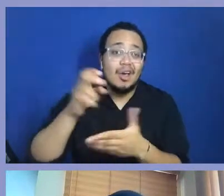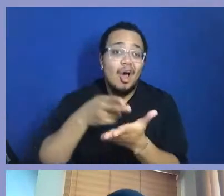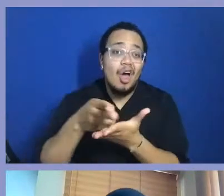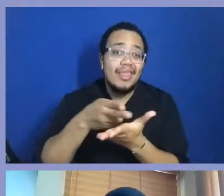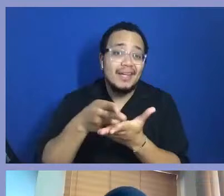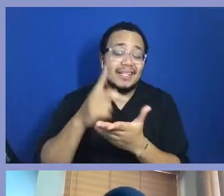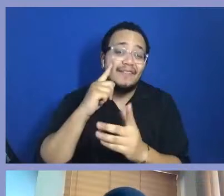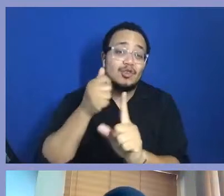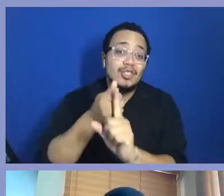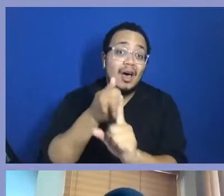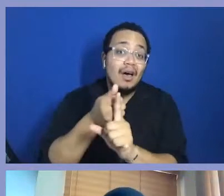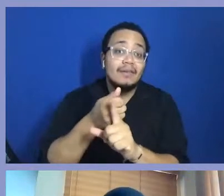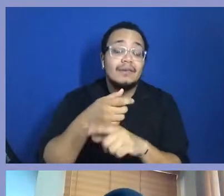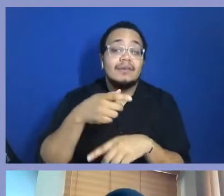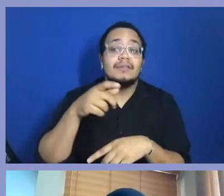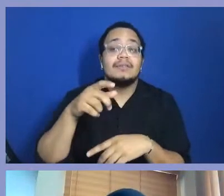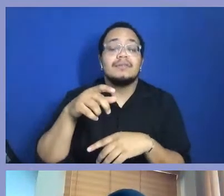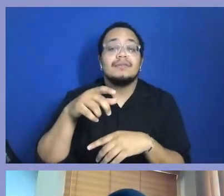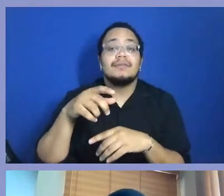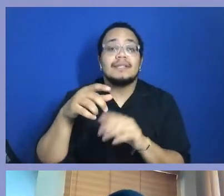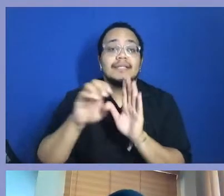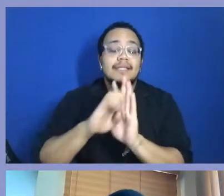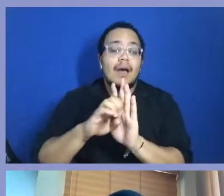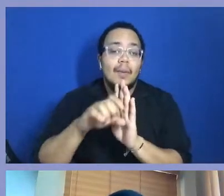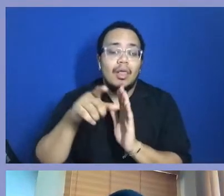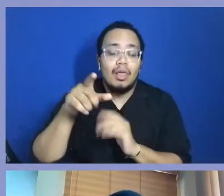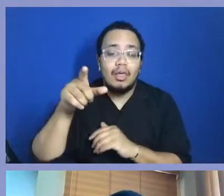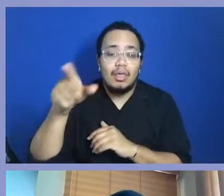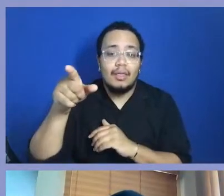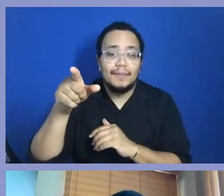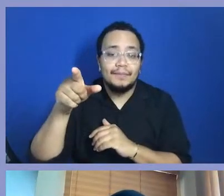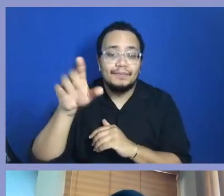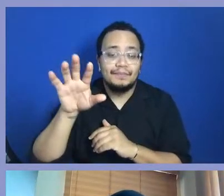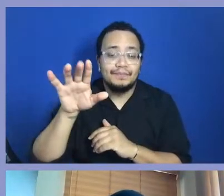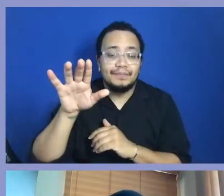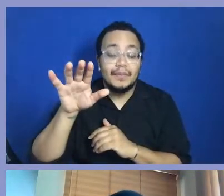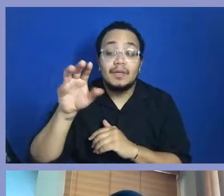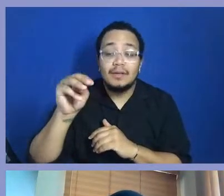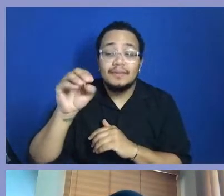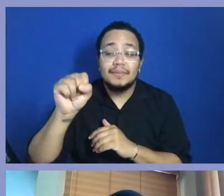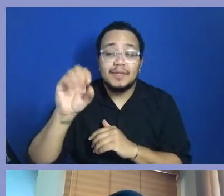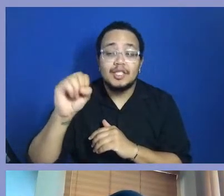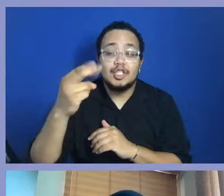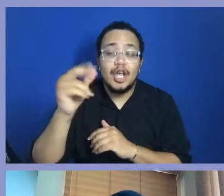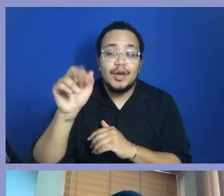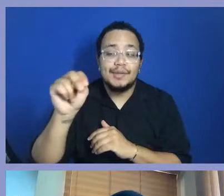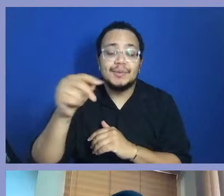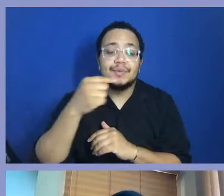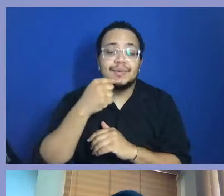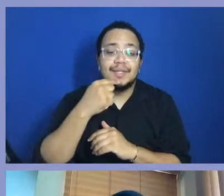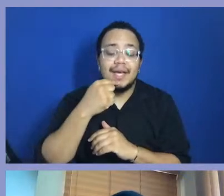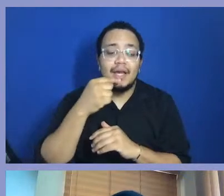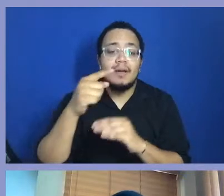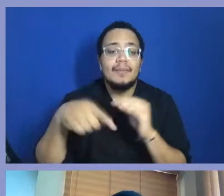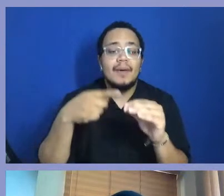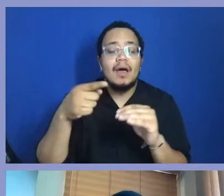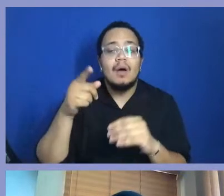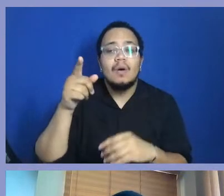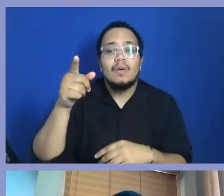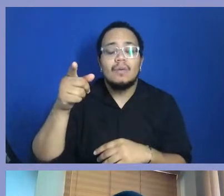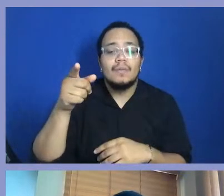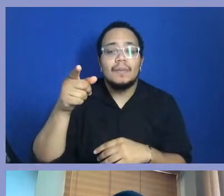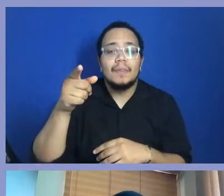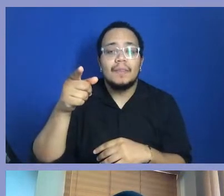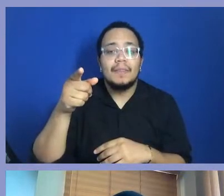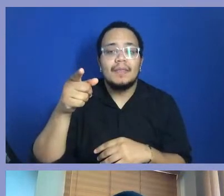you know, take pictures of things like you were alluding to earlier, Ms. Sharon, what you were saying as far as the idea of, you